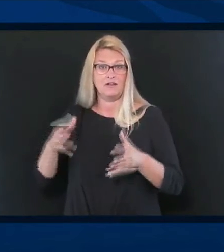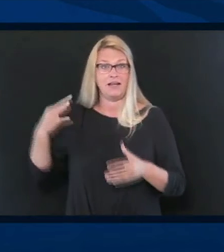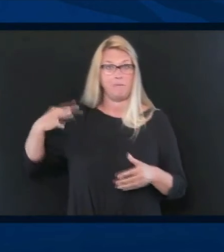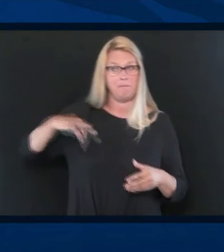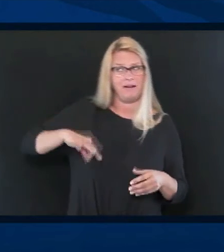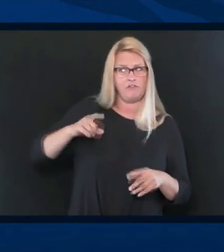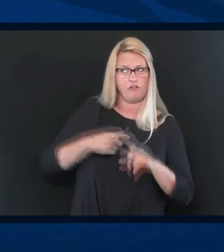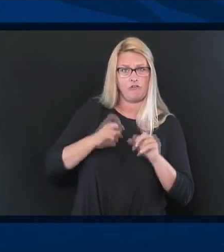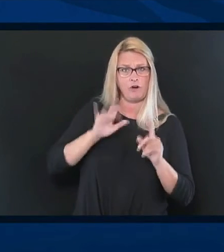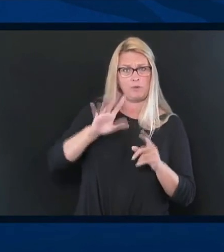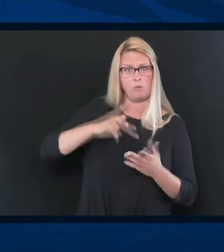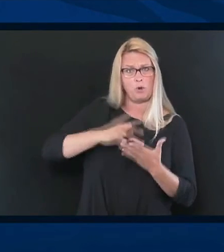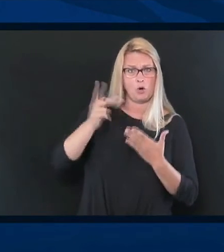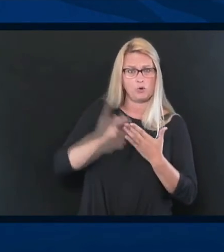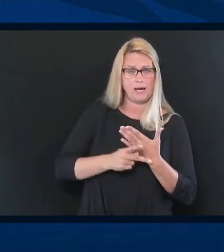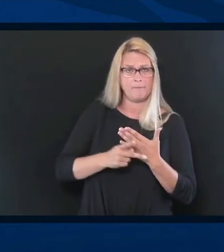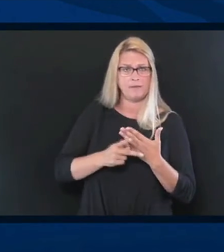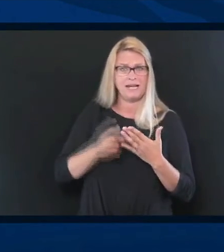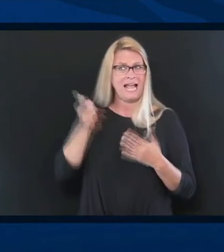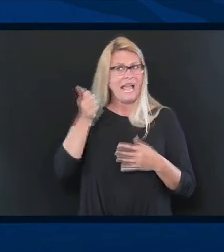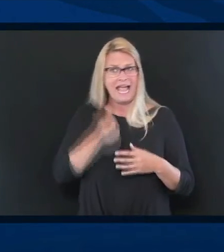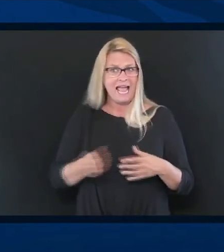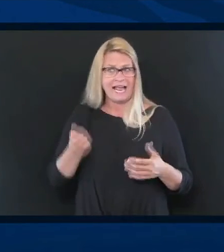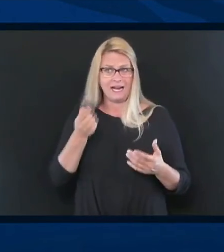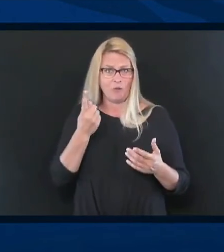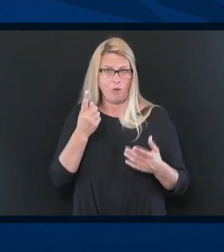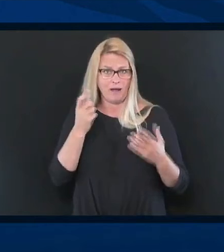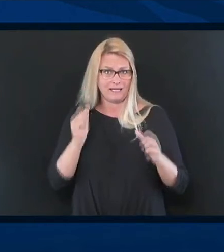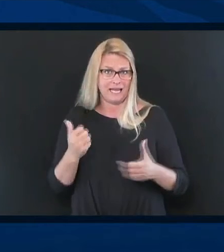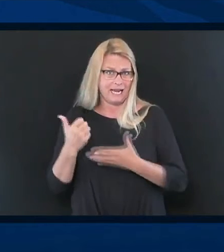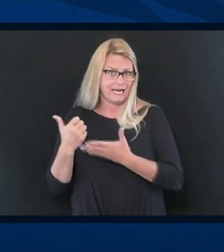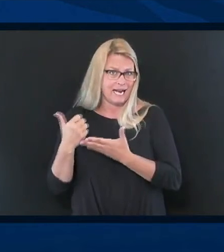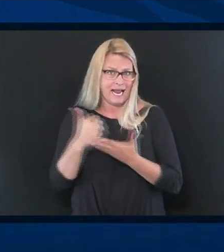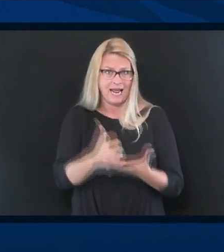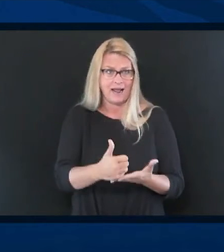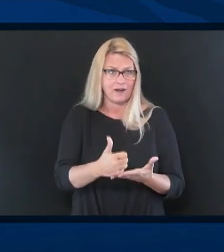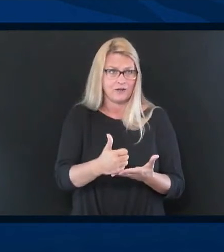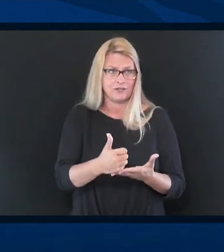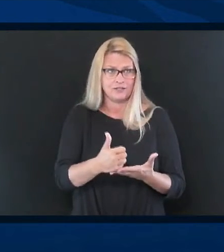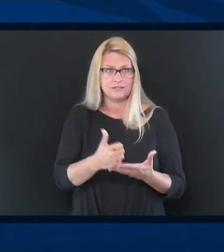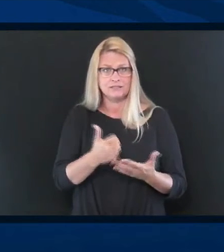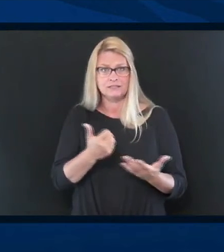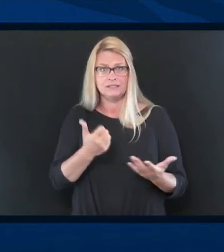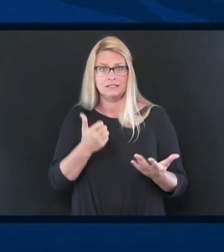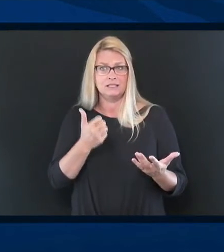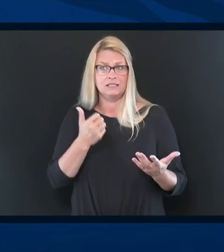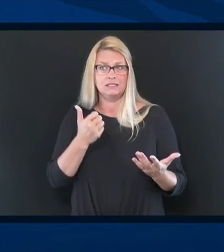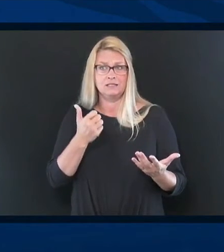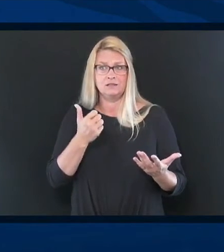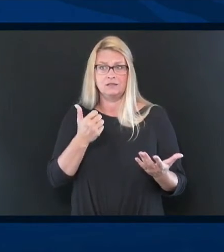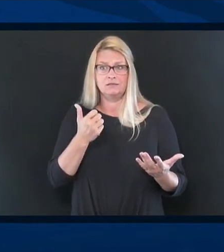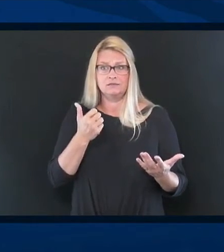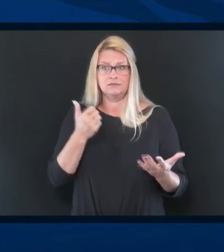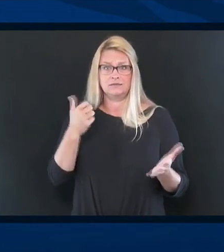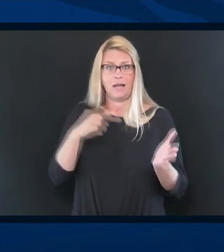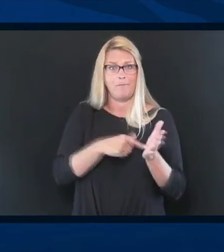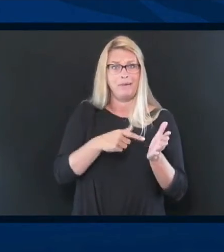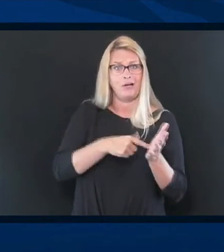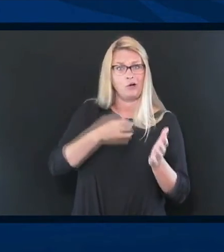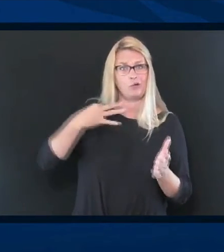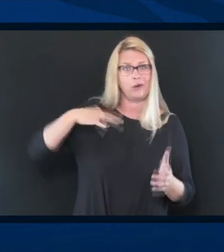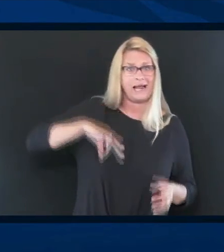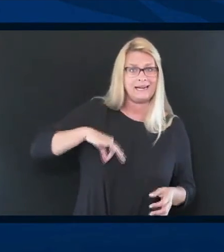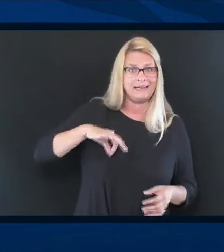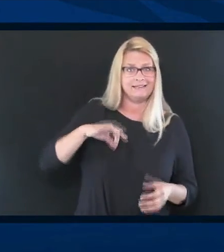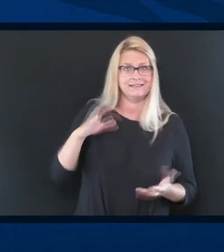anything in this for, that can assist them maybe, uh, in the form of the bill credit or something like that? And if so, is